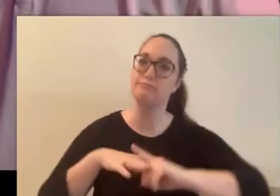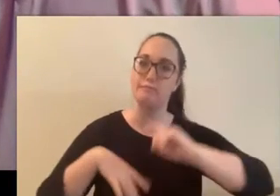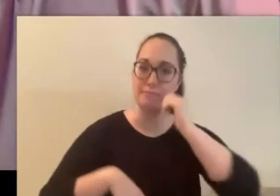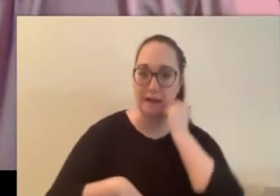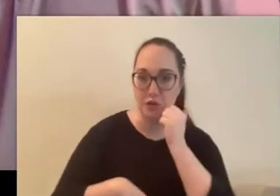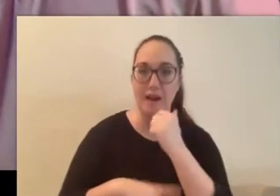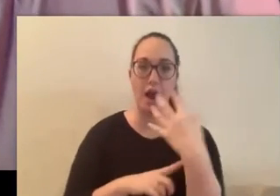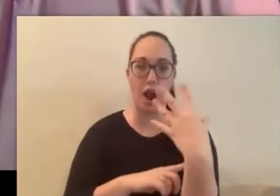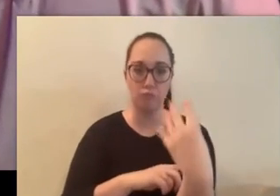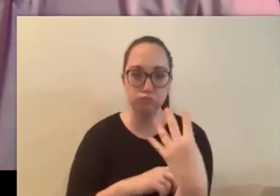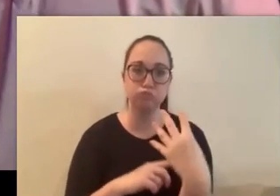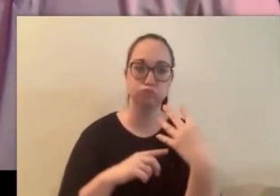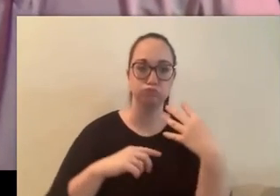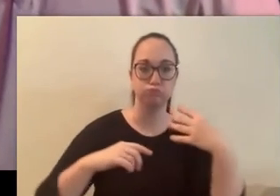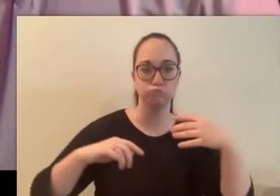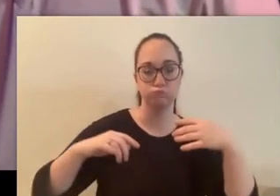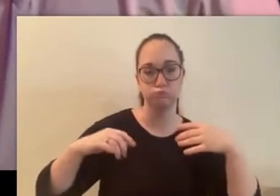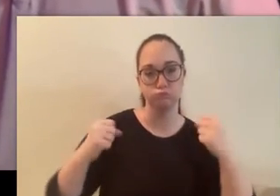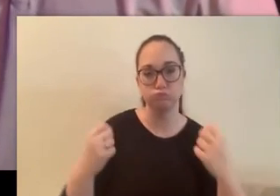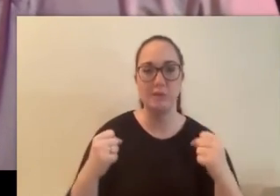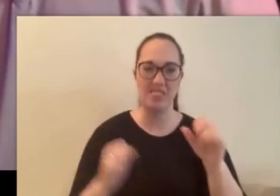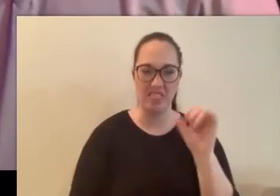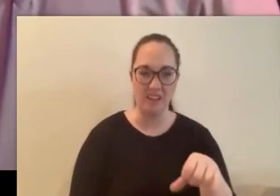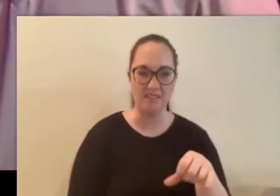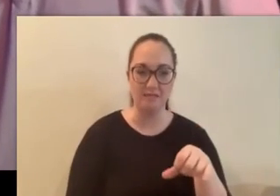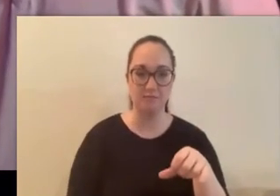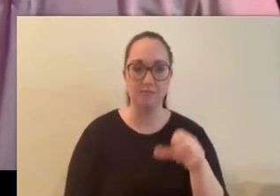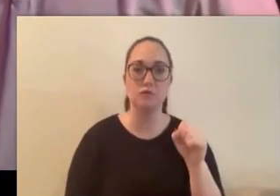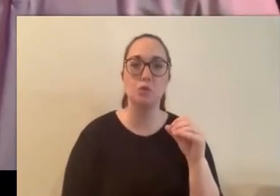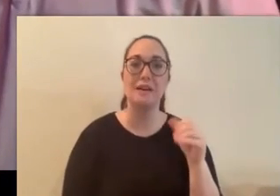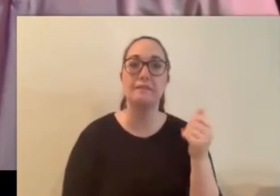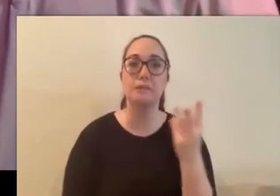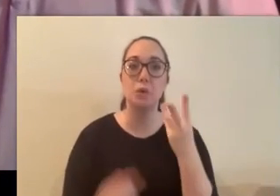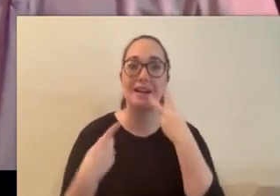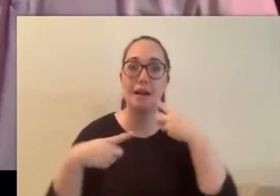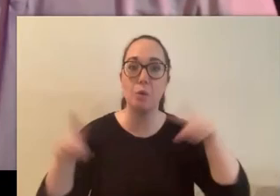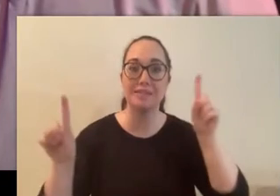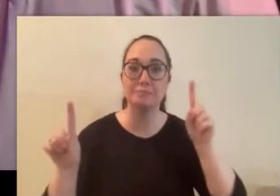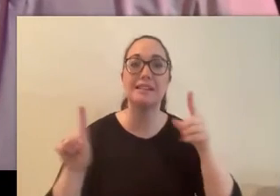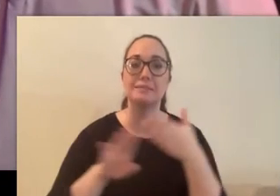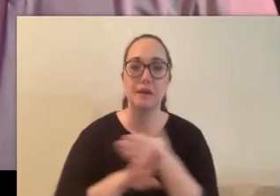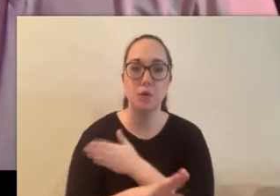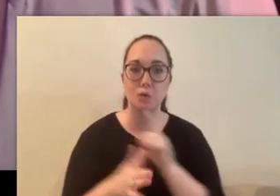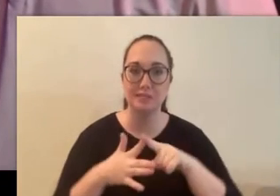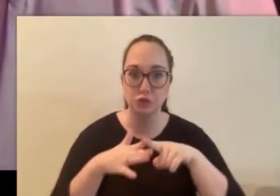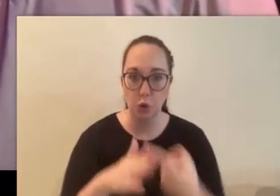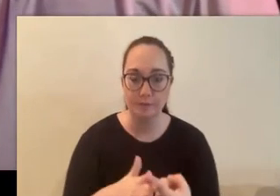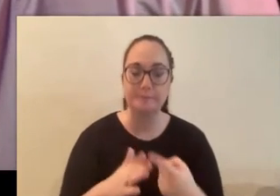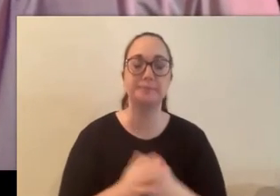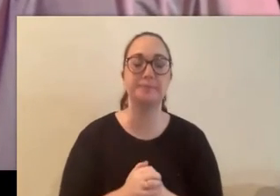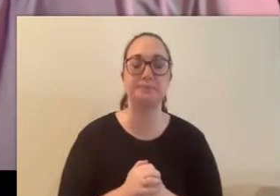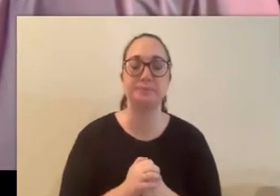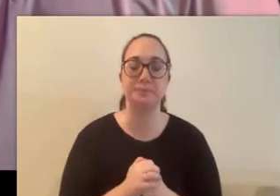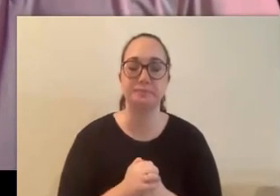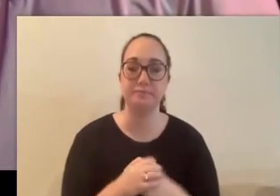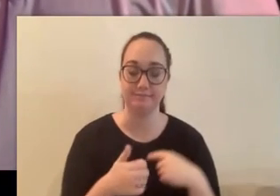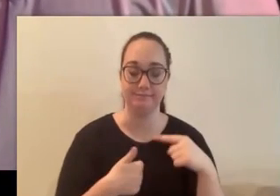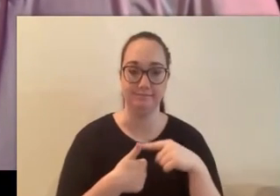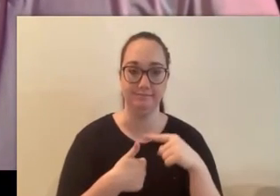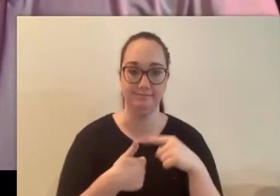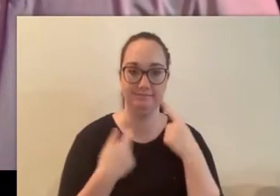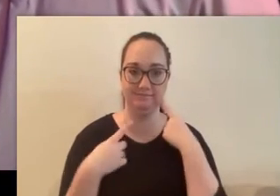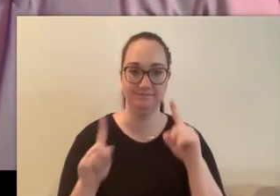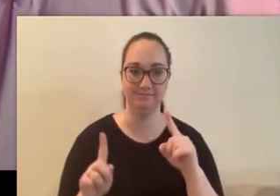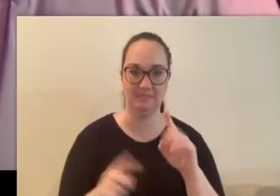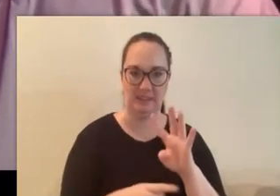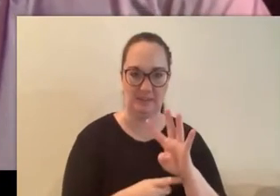um so a couple of quick announcements before we get into the meat of the story today the first one is we are 46